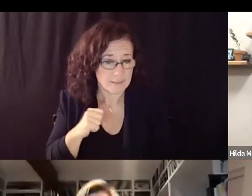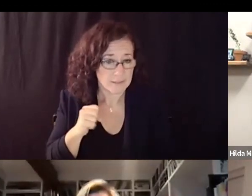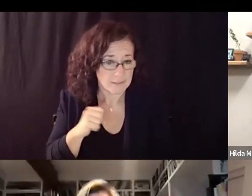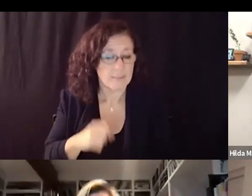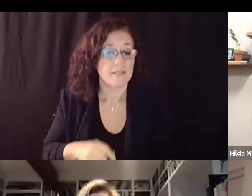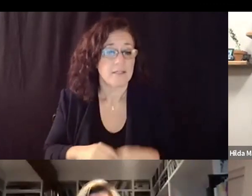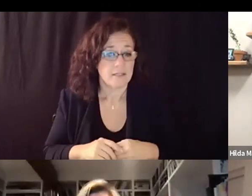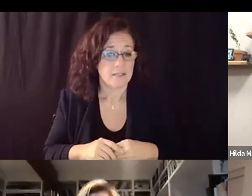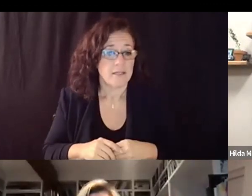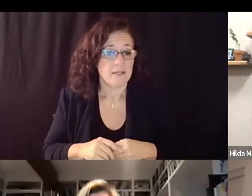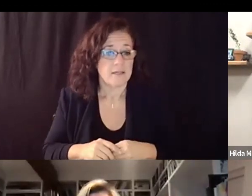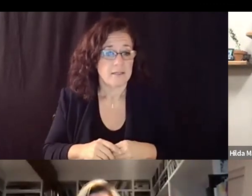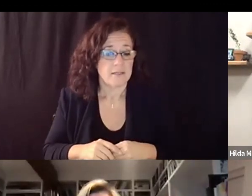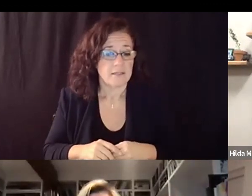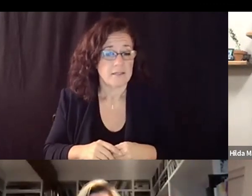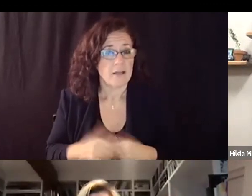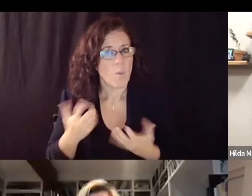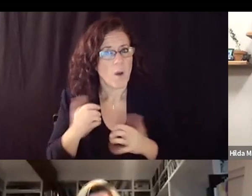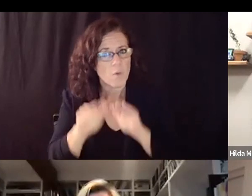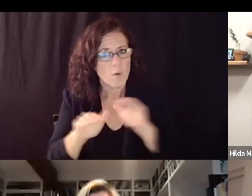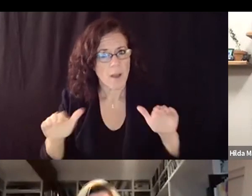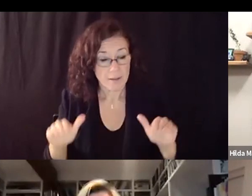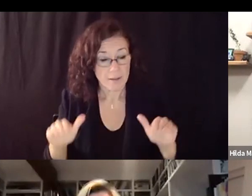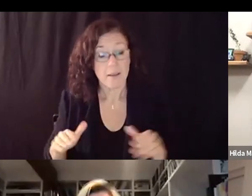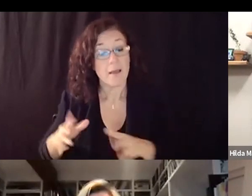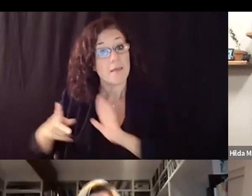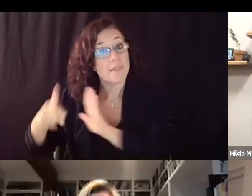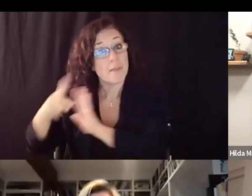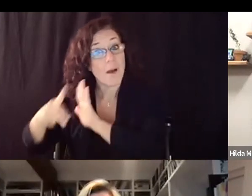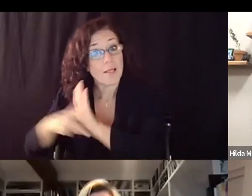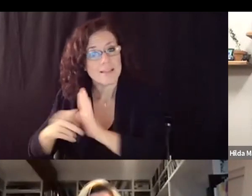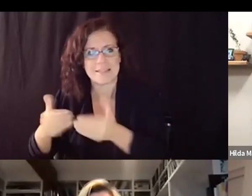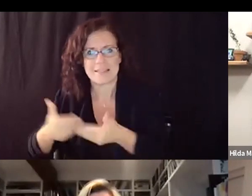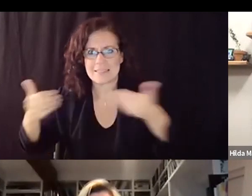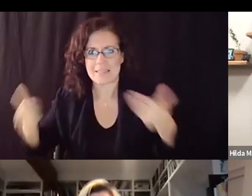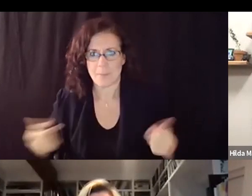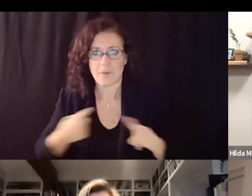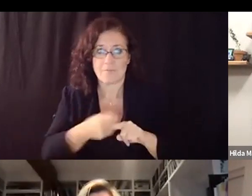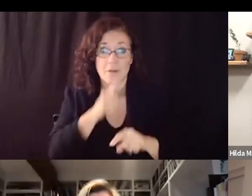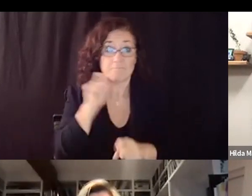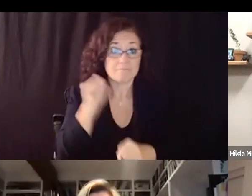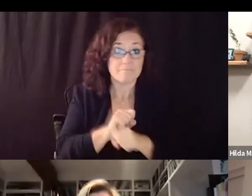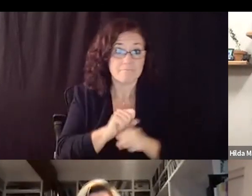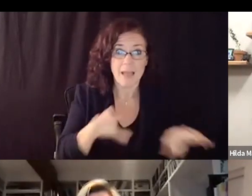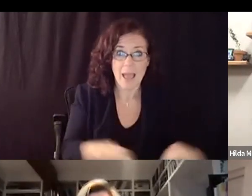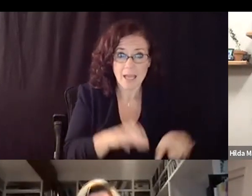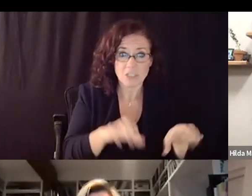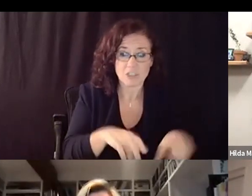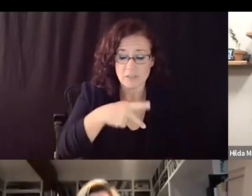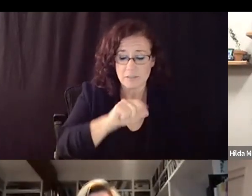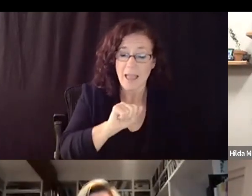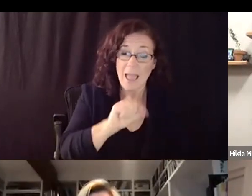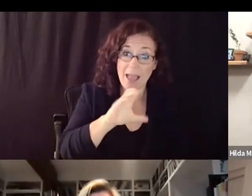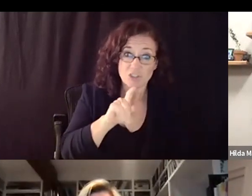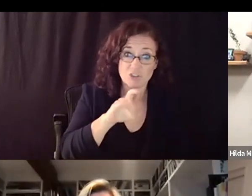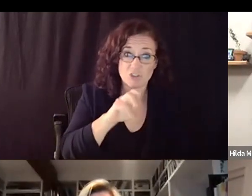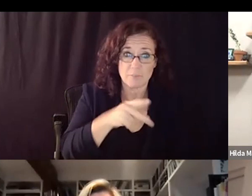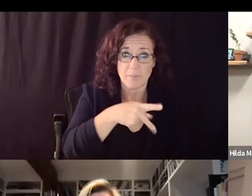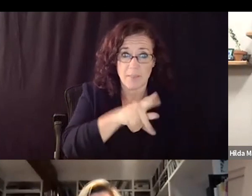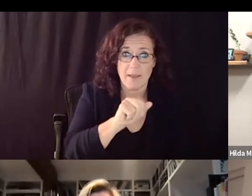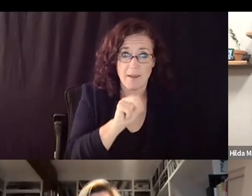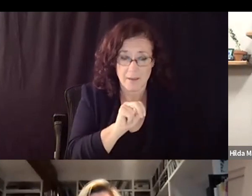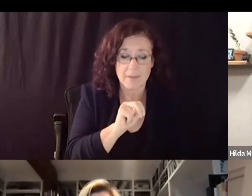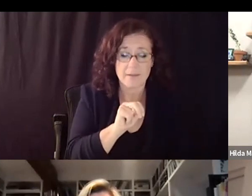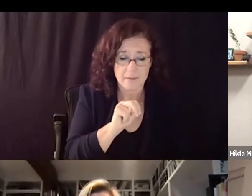policy is separate from an action plan and so it will be helpful that not only do you reconsider timelines